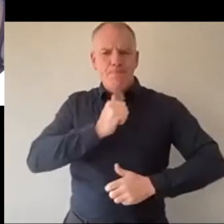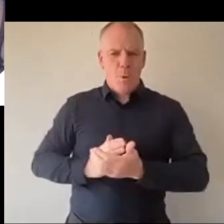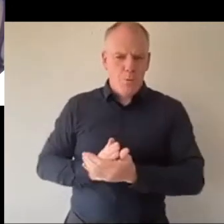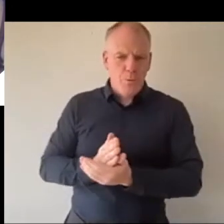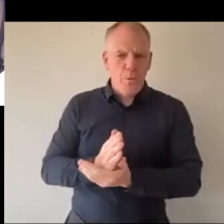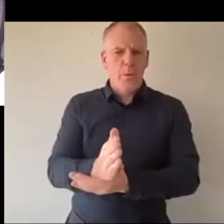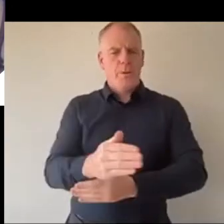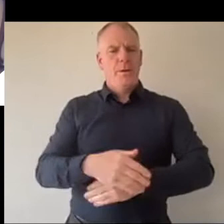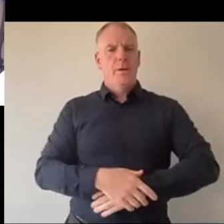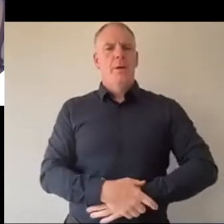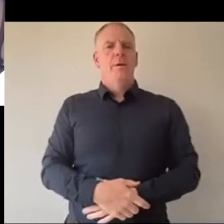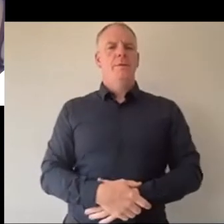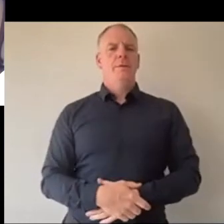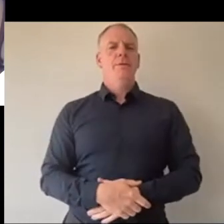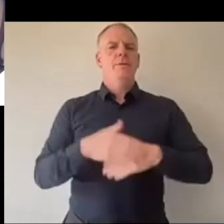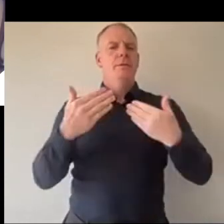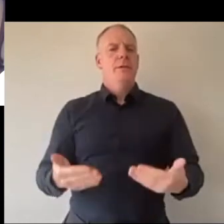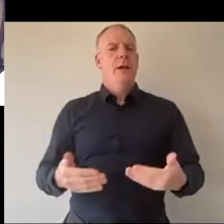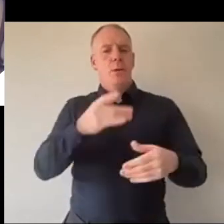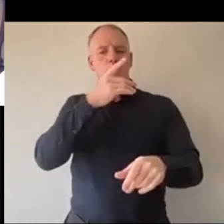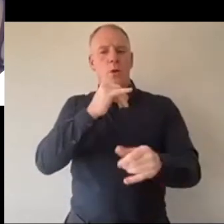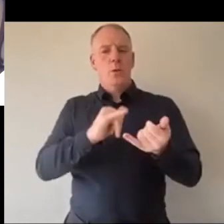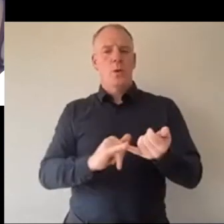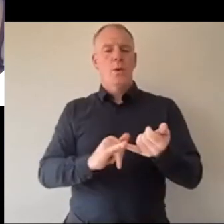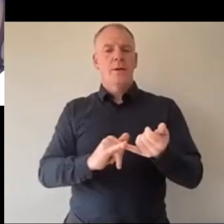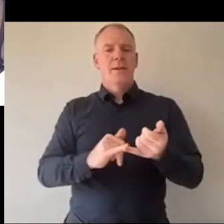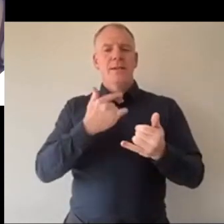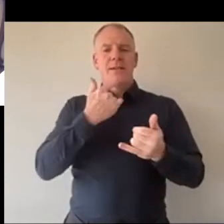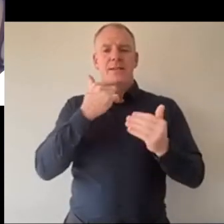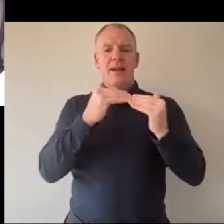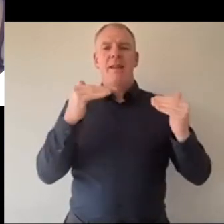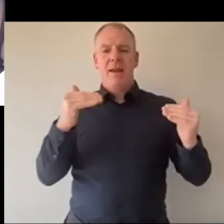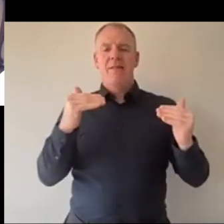we're going to move on to talk to some of the secondary school